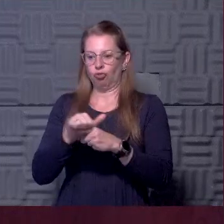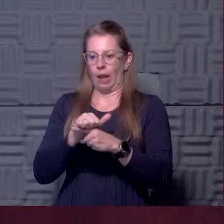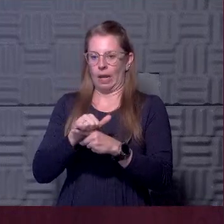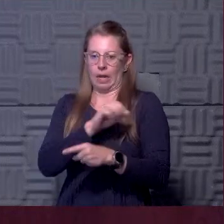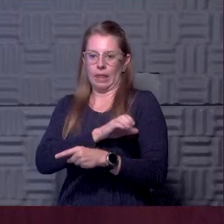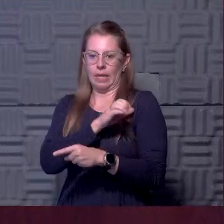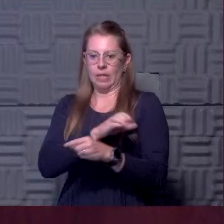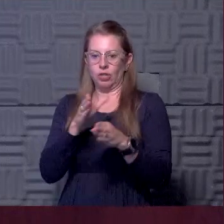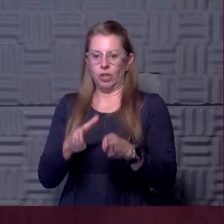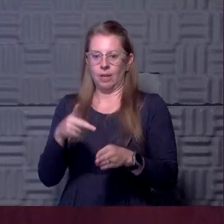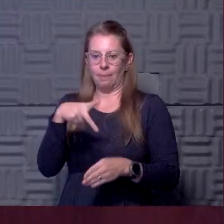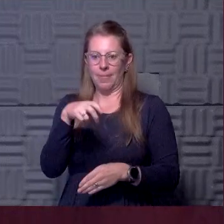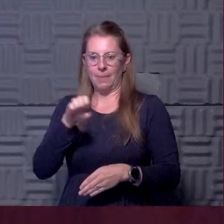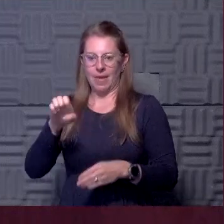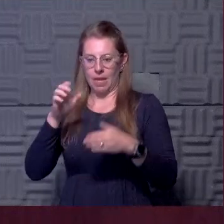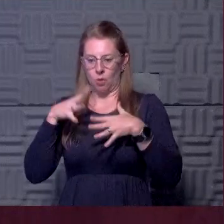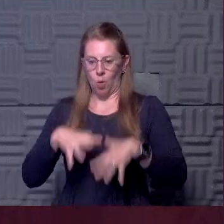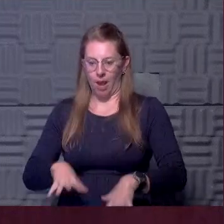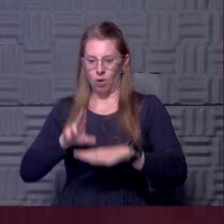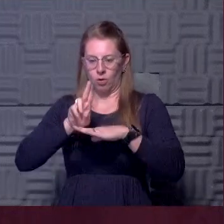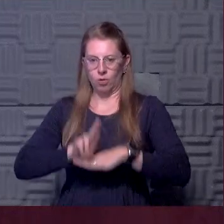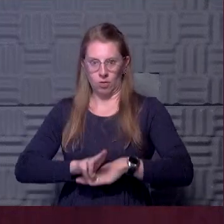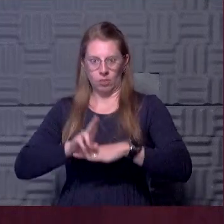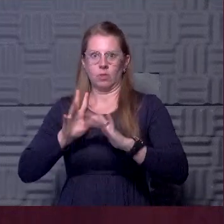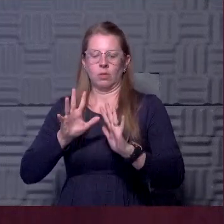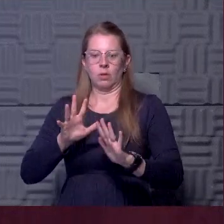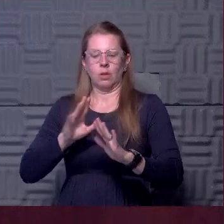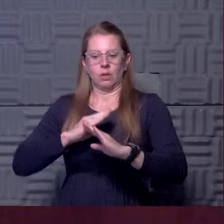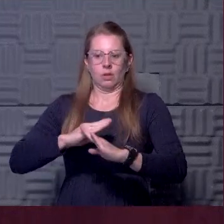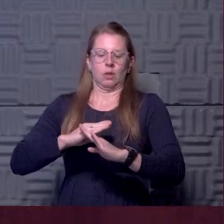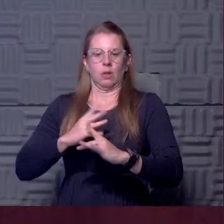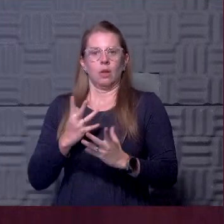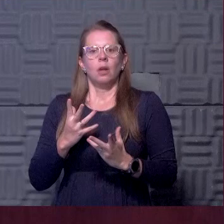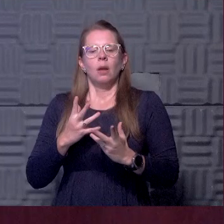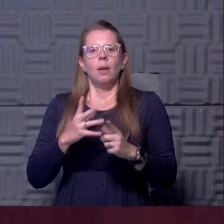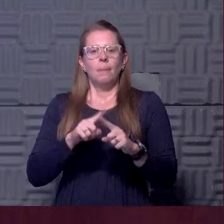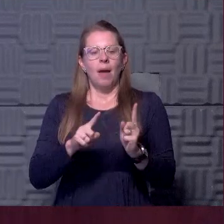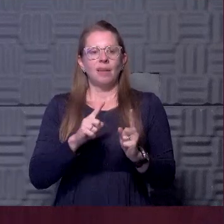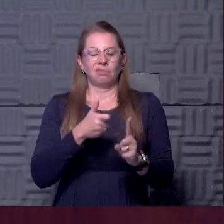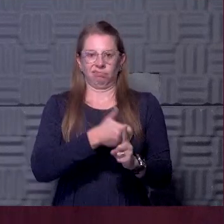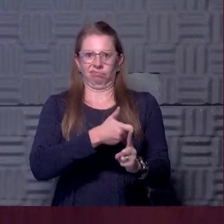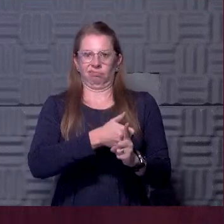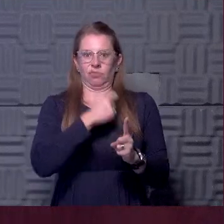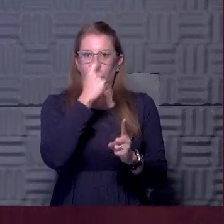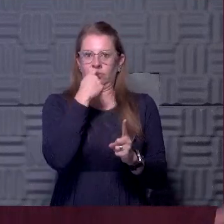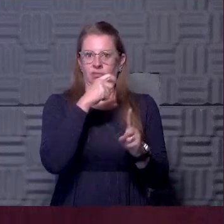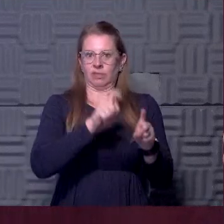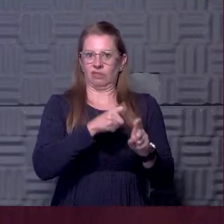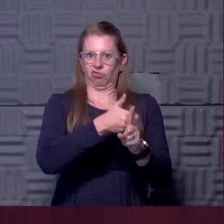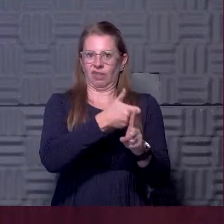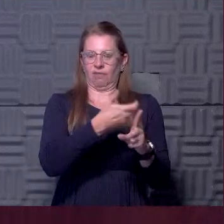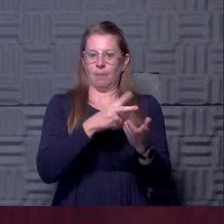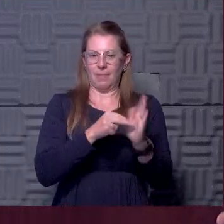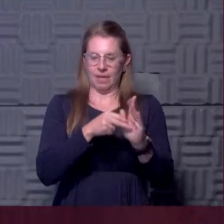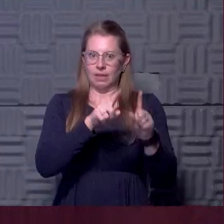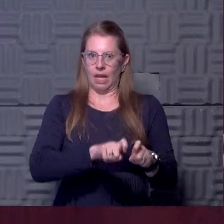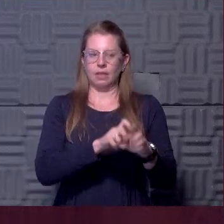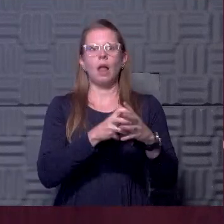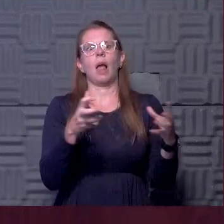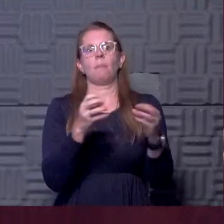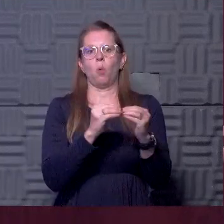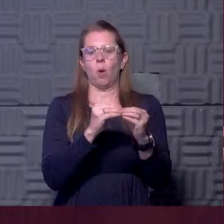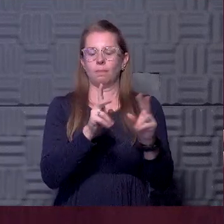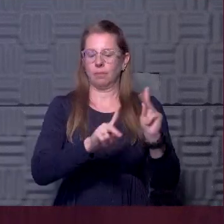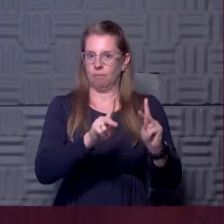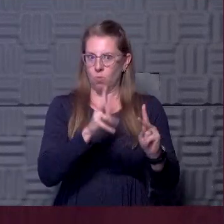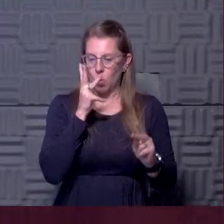is there in PPE that's performing the nasal swab test. With a self-administered saliva test, we're able to test much more people, a lot, a